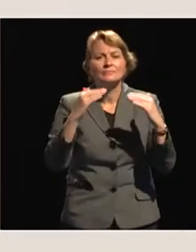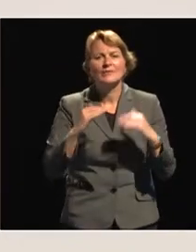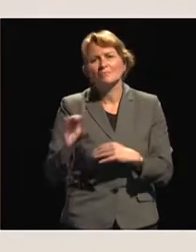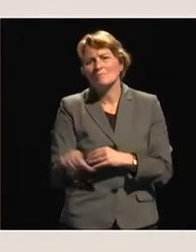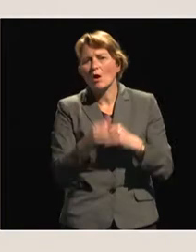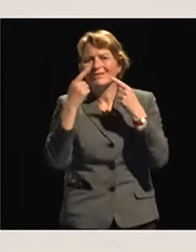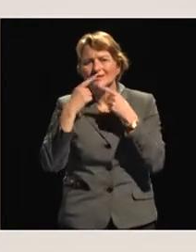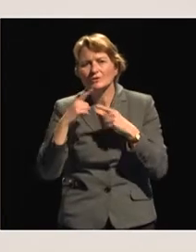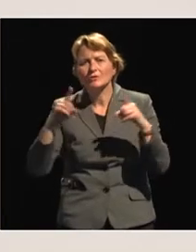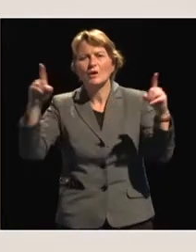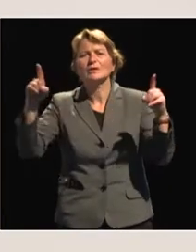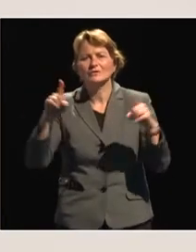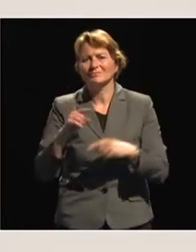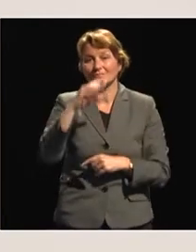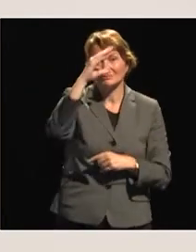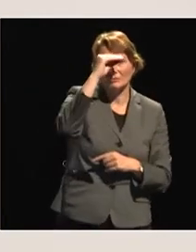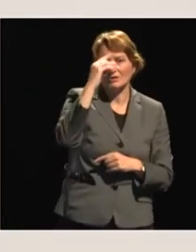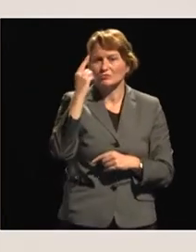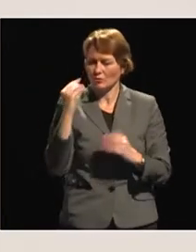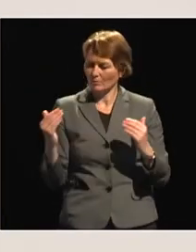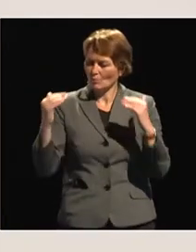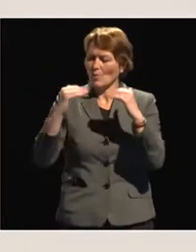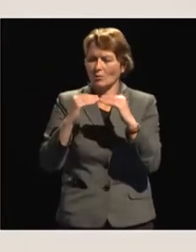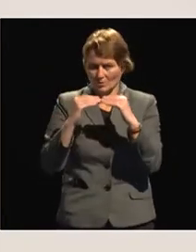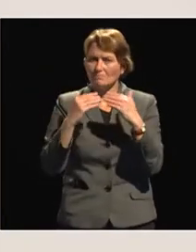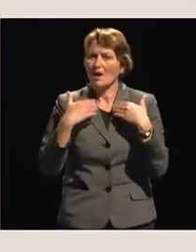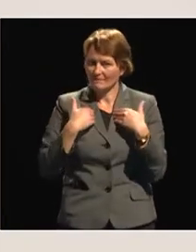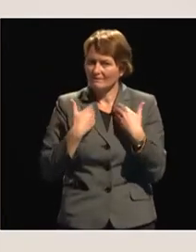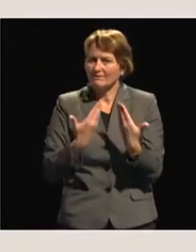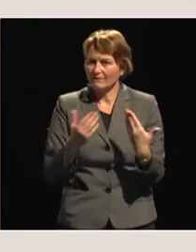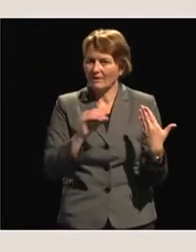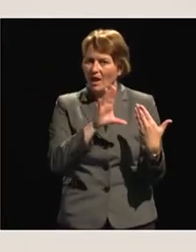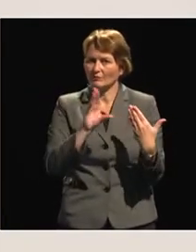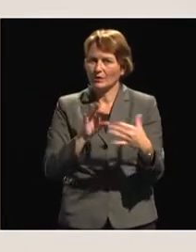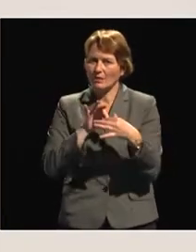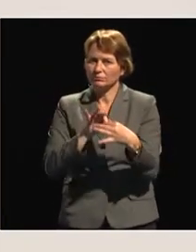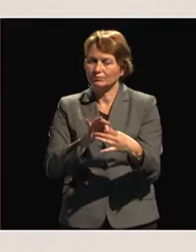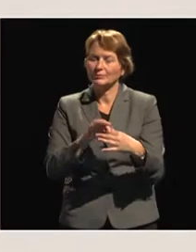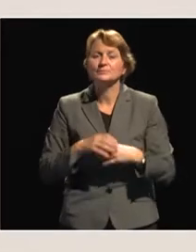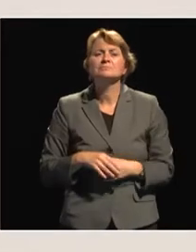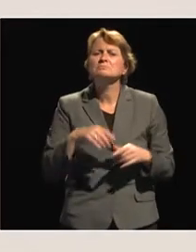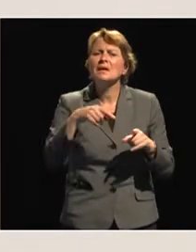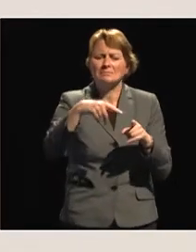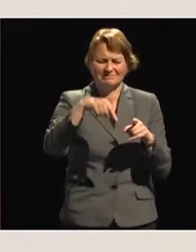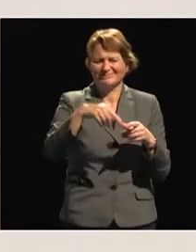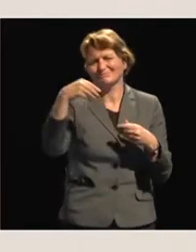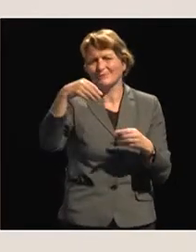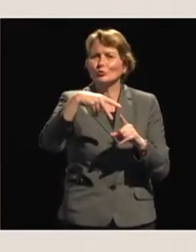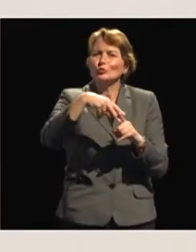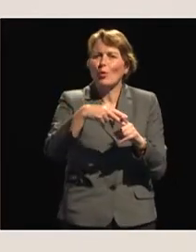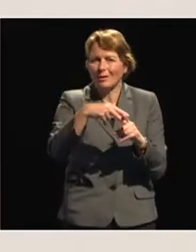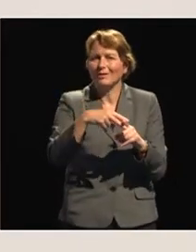on gender equity in Africa. This is also a tool that we are really